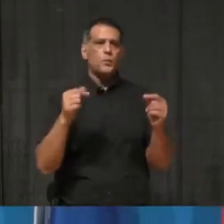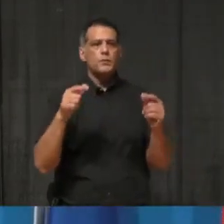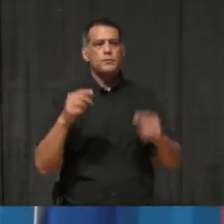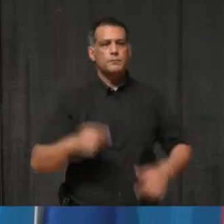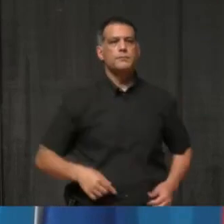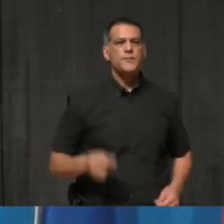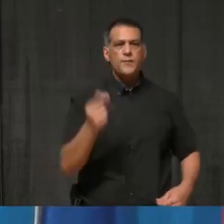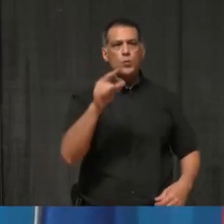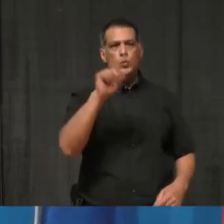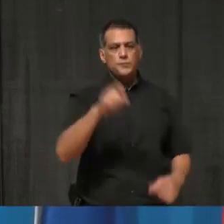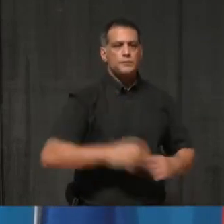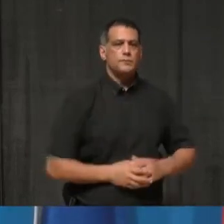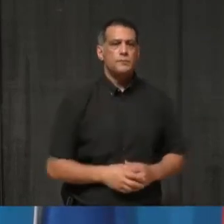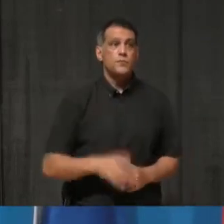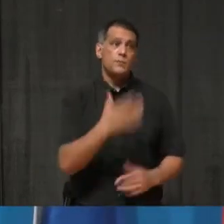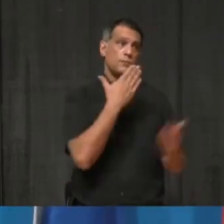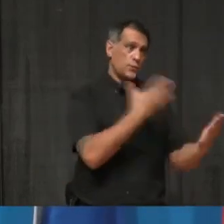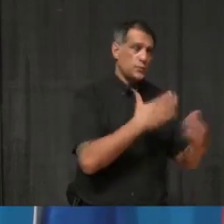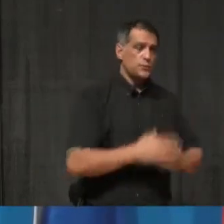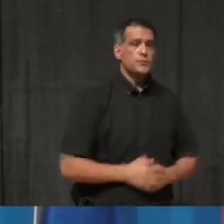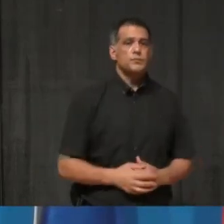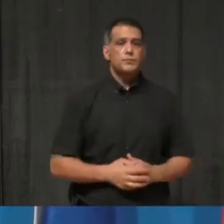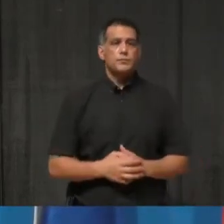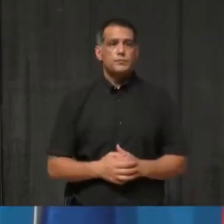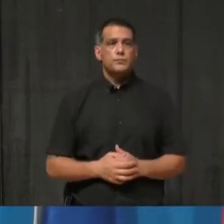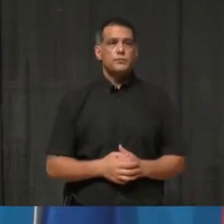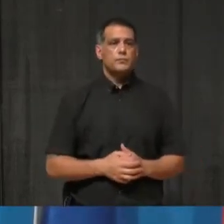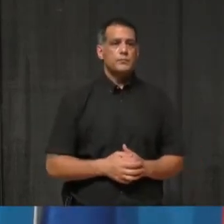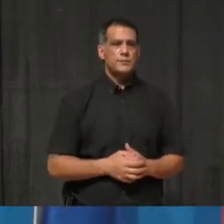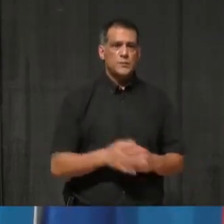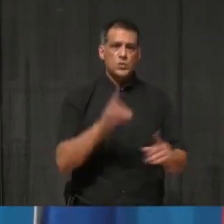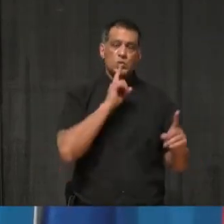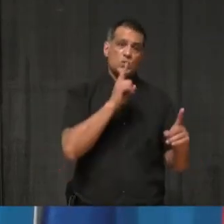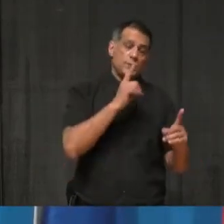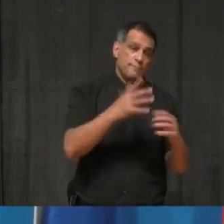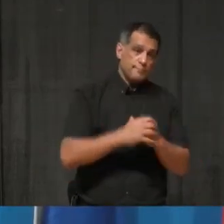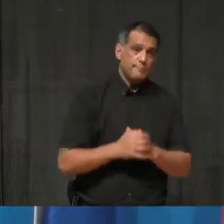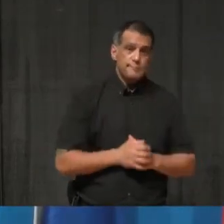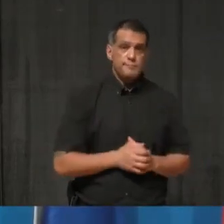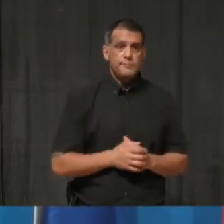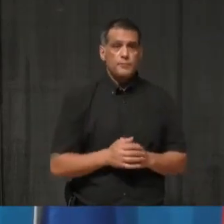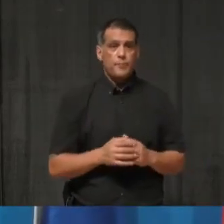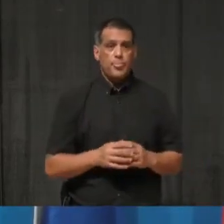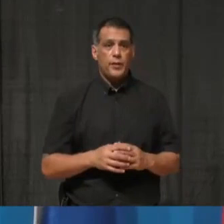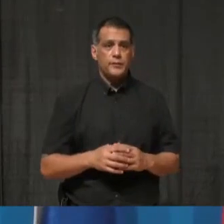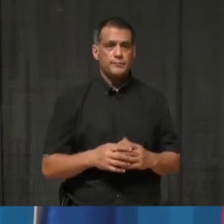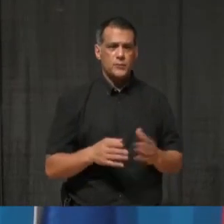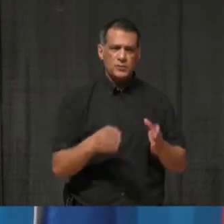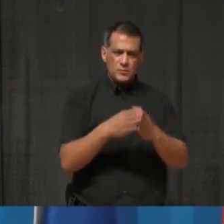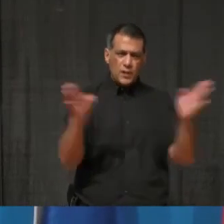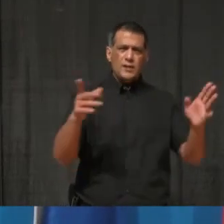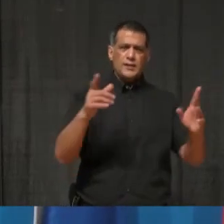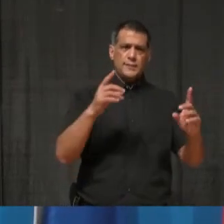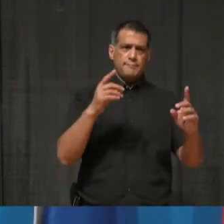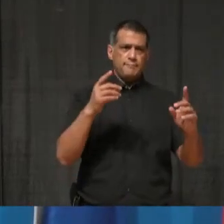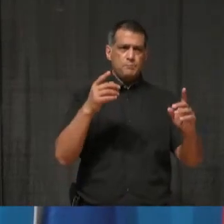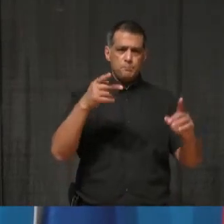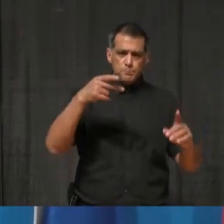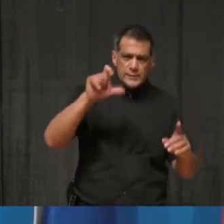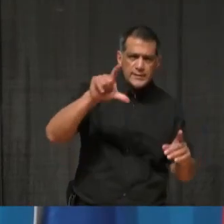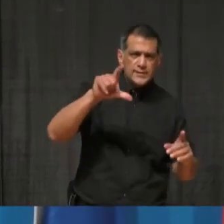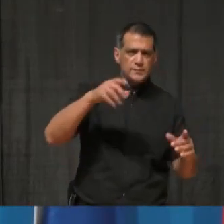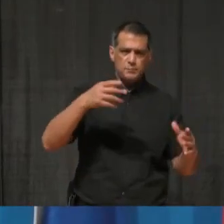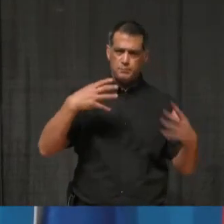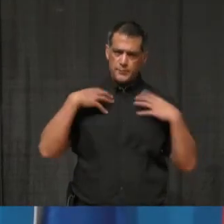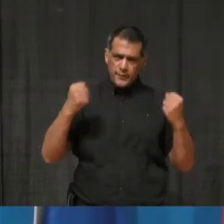Yes, thanks so much, Madam Mayor. So certainly, to answer your question in a broad sense, Peel Public Health does inspect